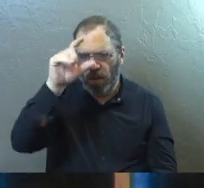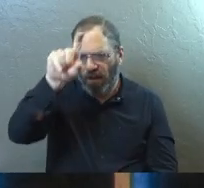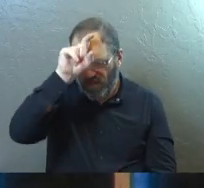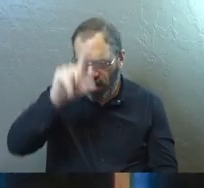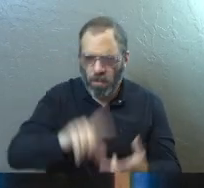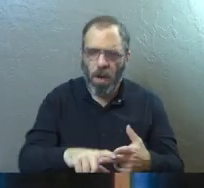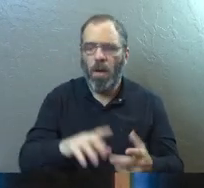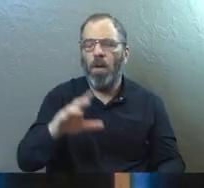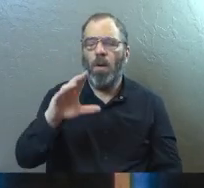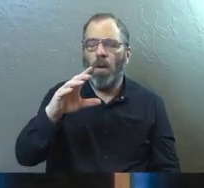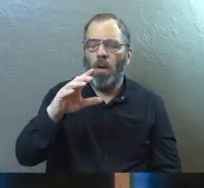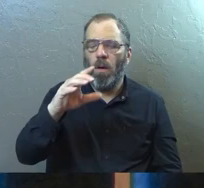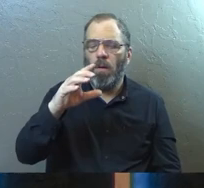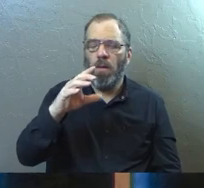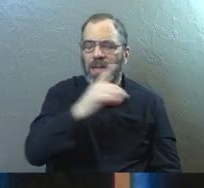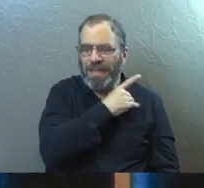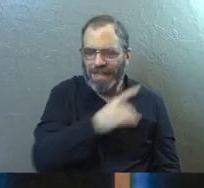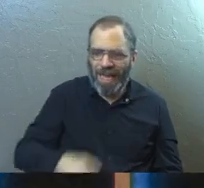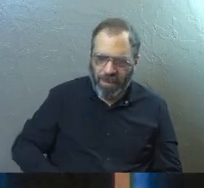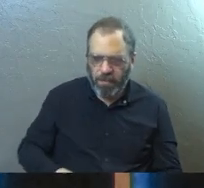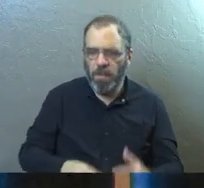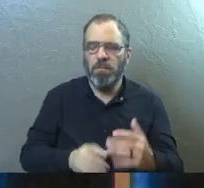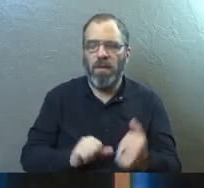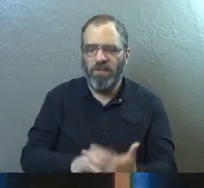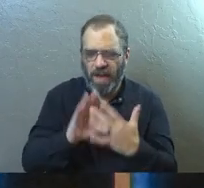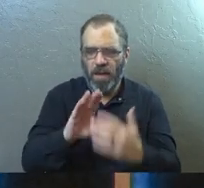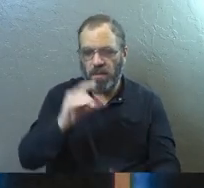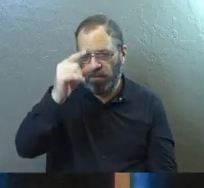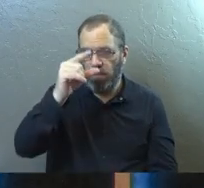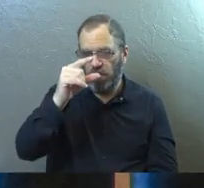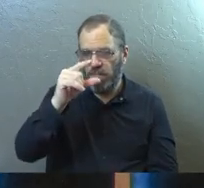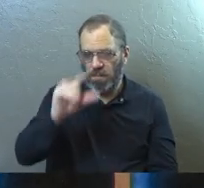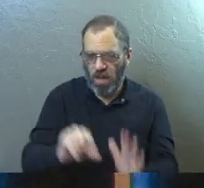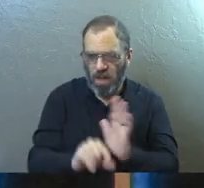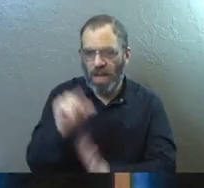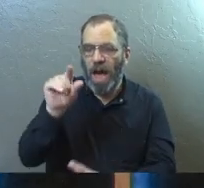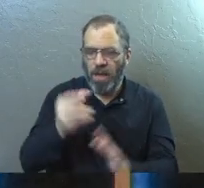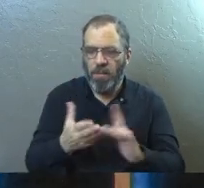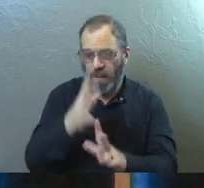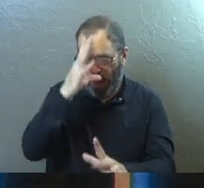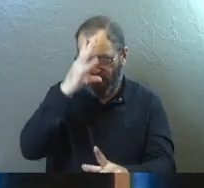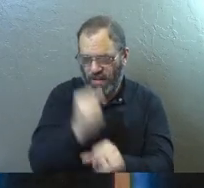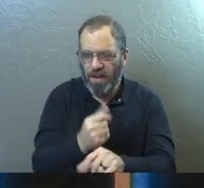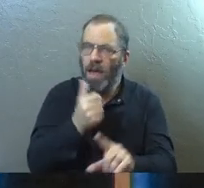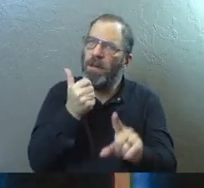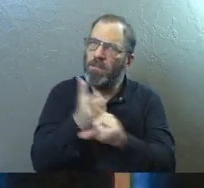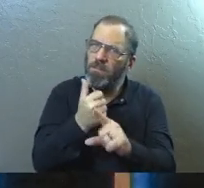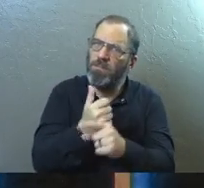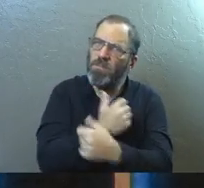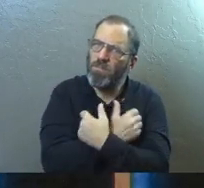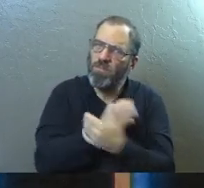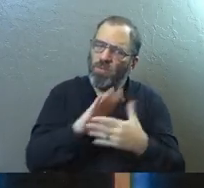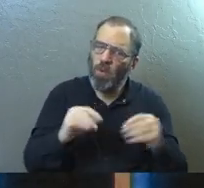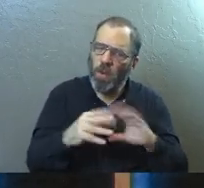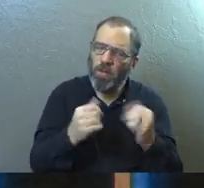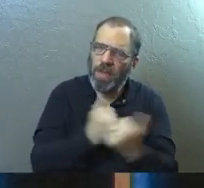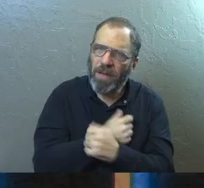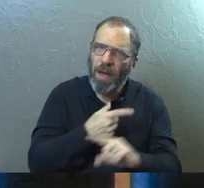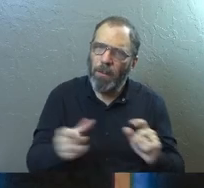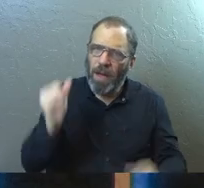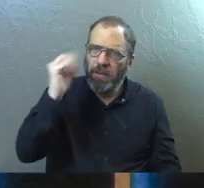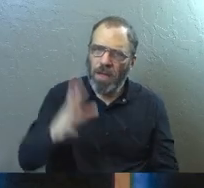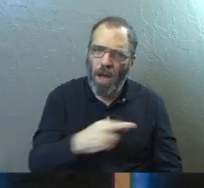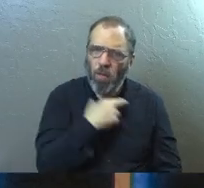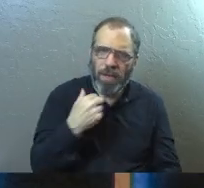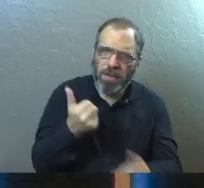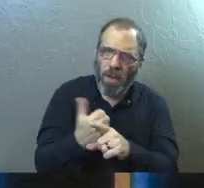and risked his own life by faith. We all love the outcomes of those stories. But put yourself right there at the decision point when someone actually committed and